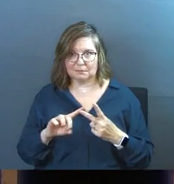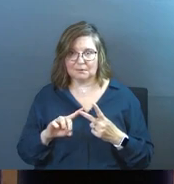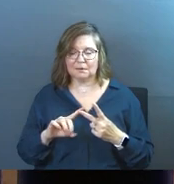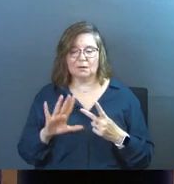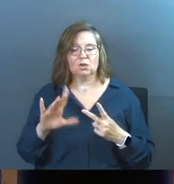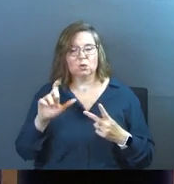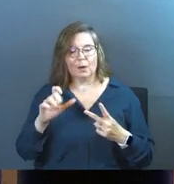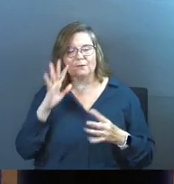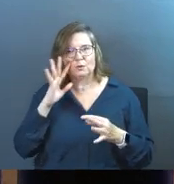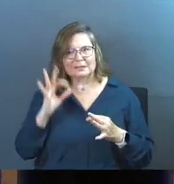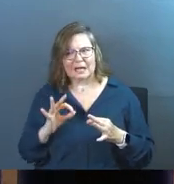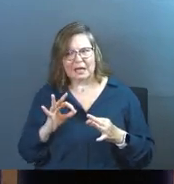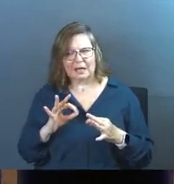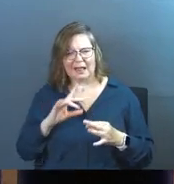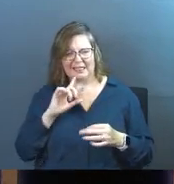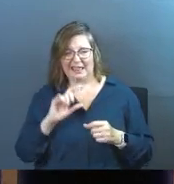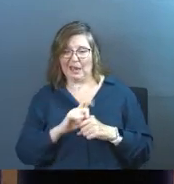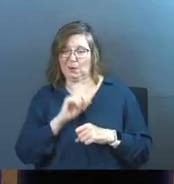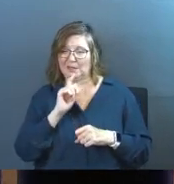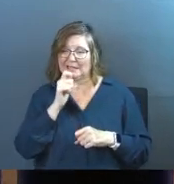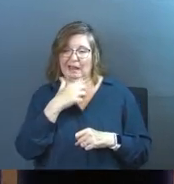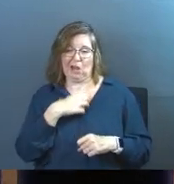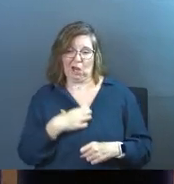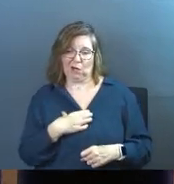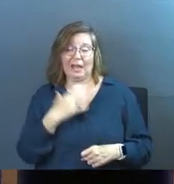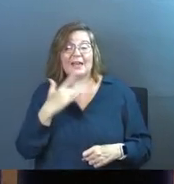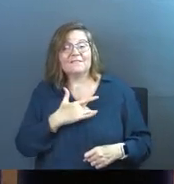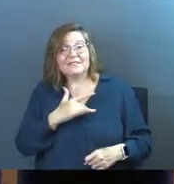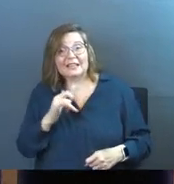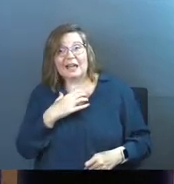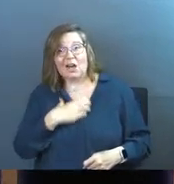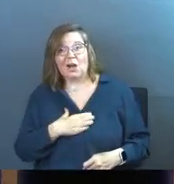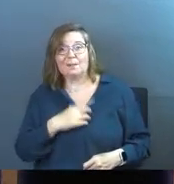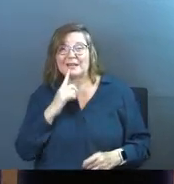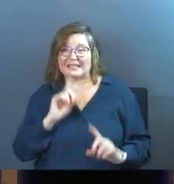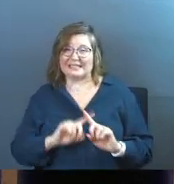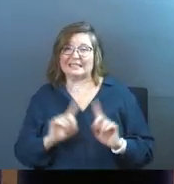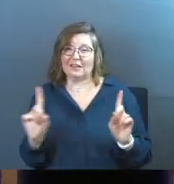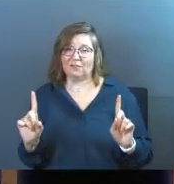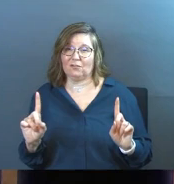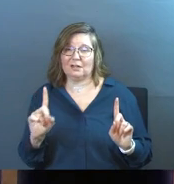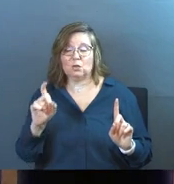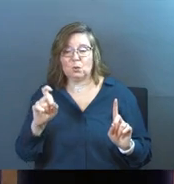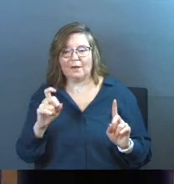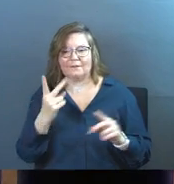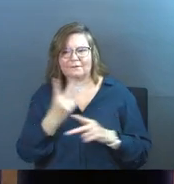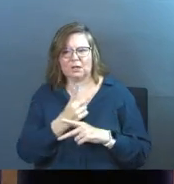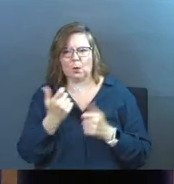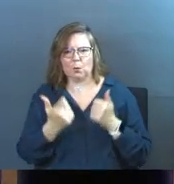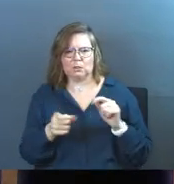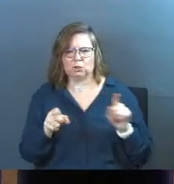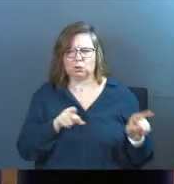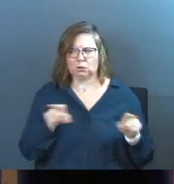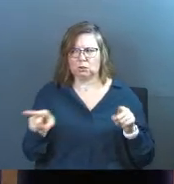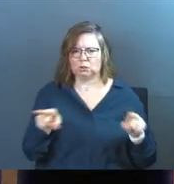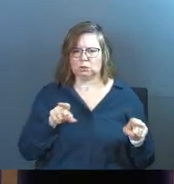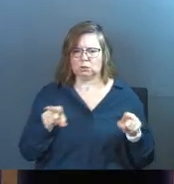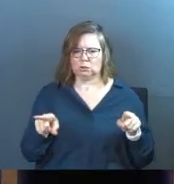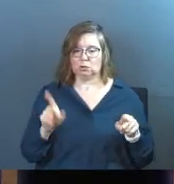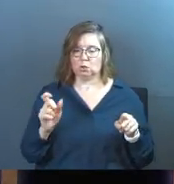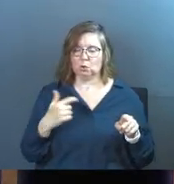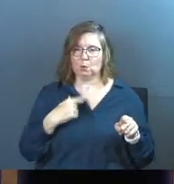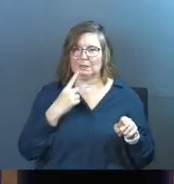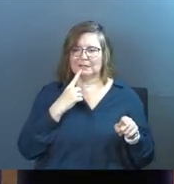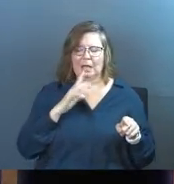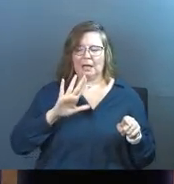And they're like, you've got to discern. That's not hunger. I know it feels like hunger, but it's slightly different from hunger. You've got to build a discernment to know the difference so